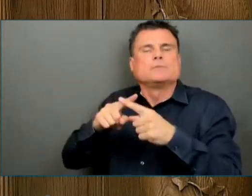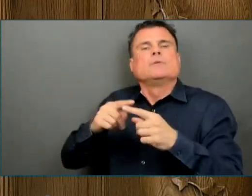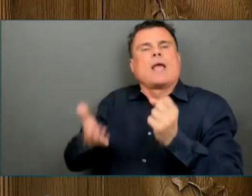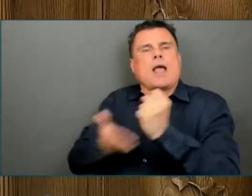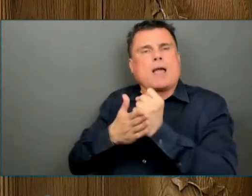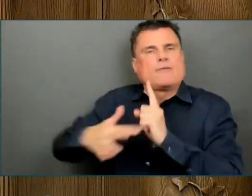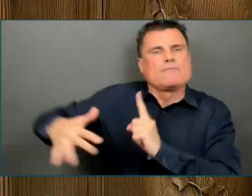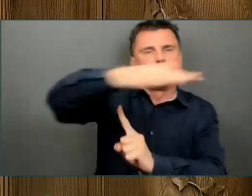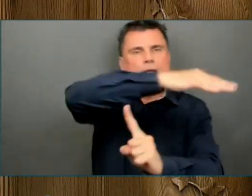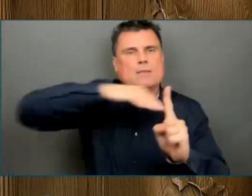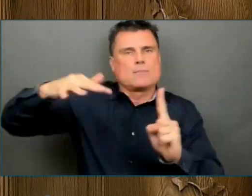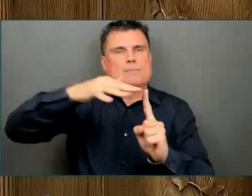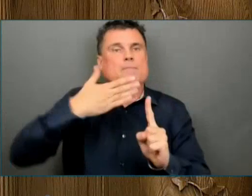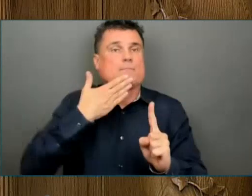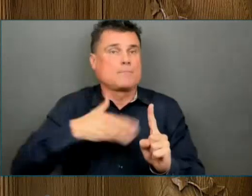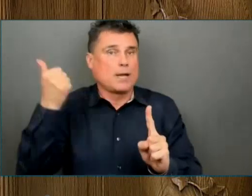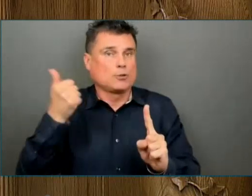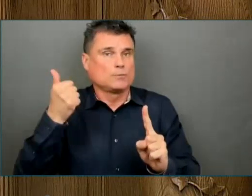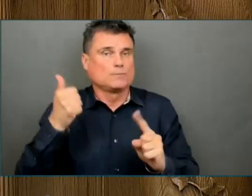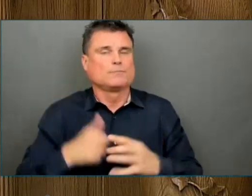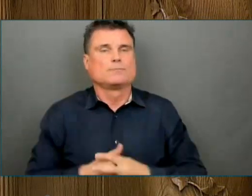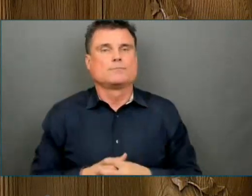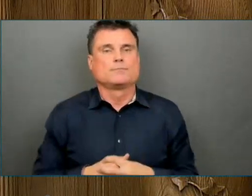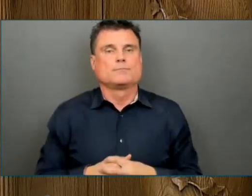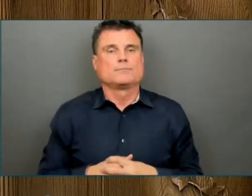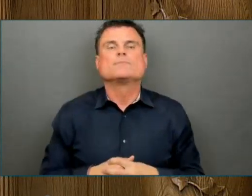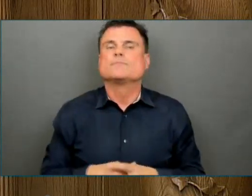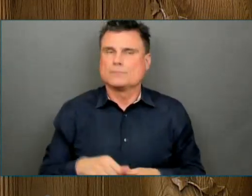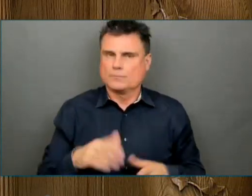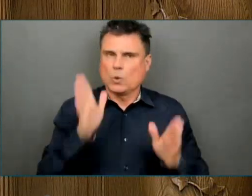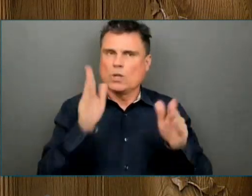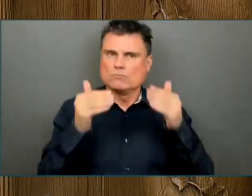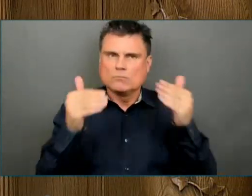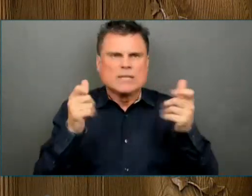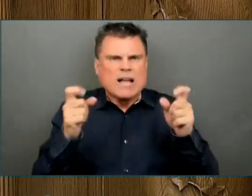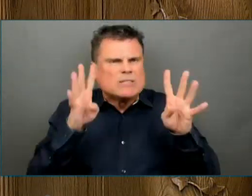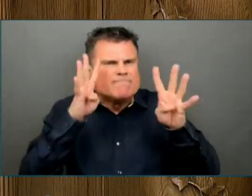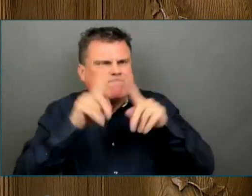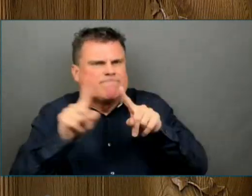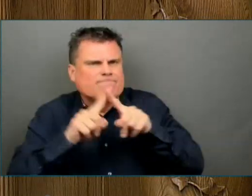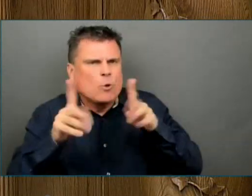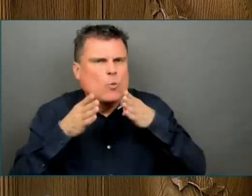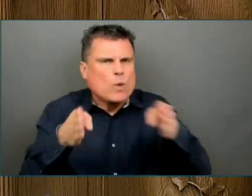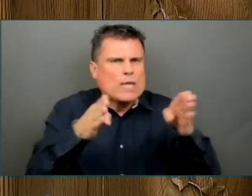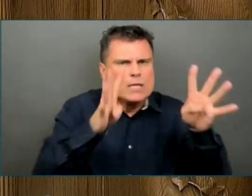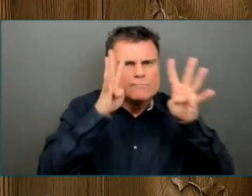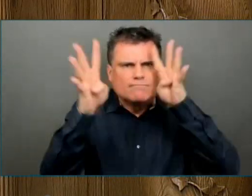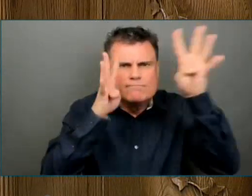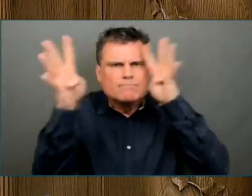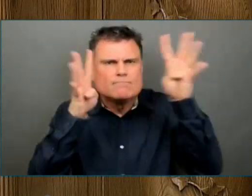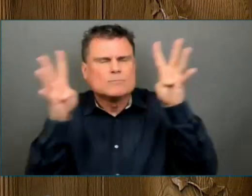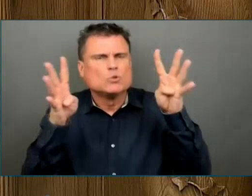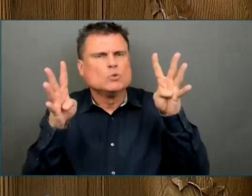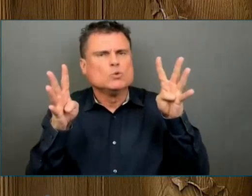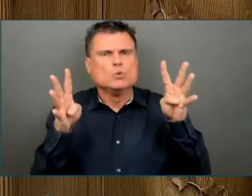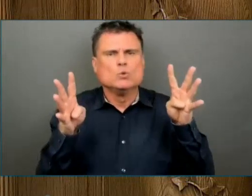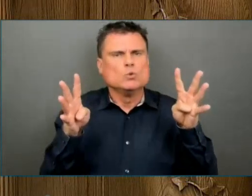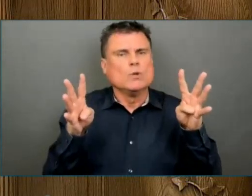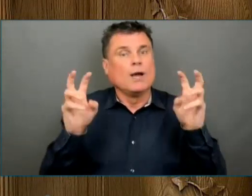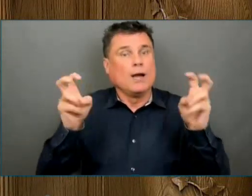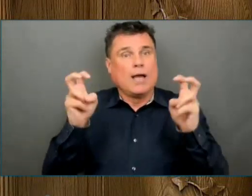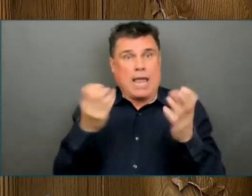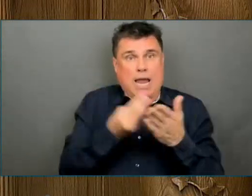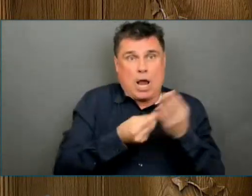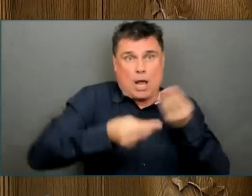using innovation to improve management, support communities and generate economic opportunity. At the same